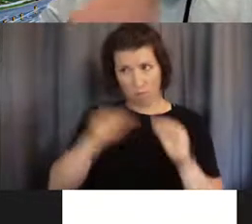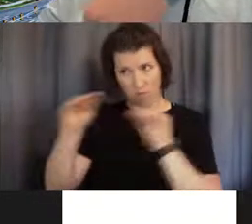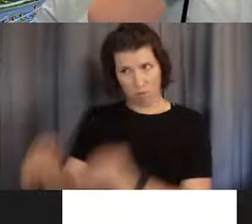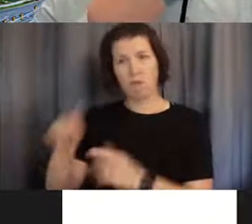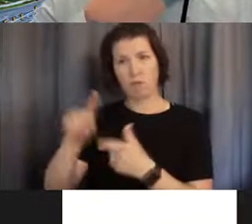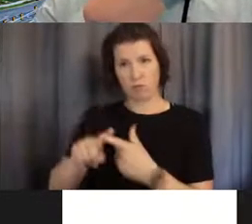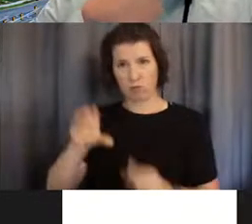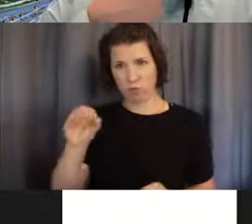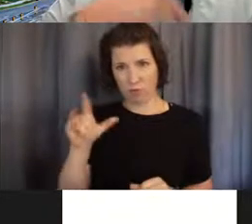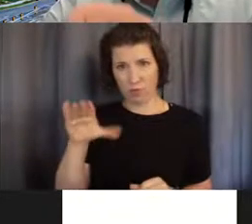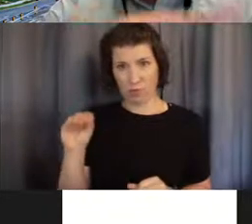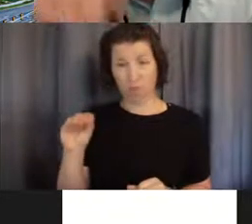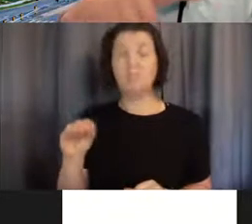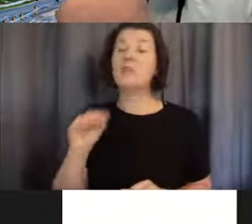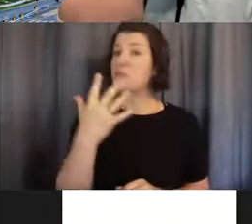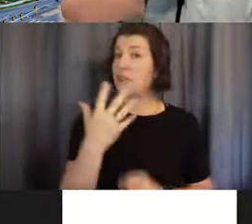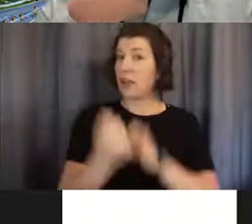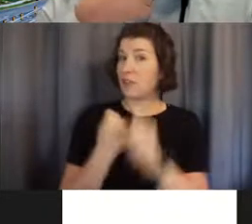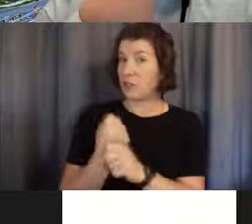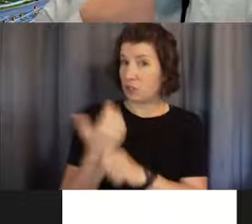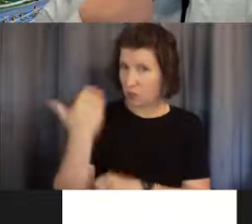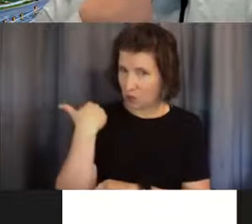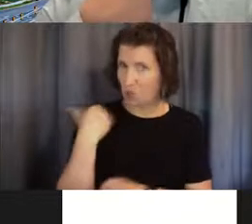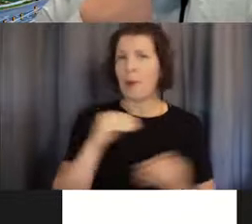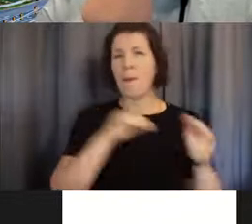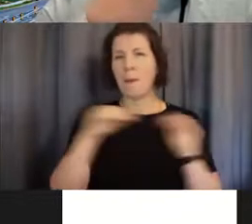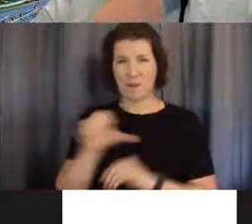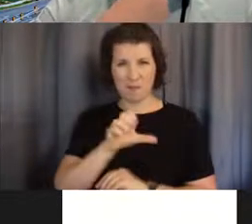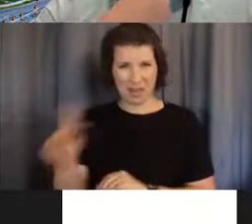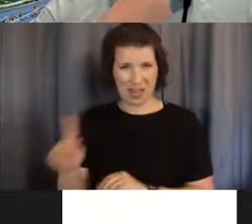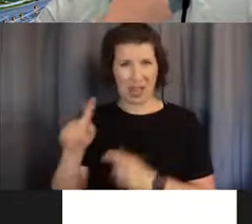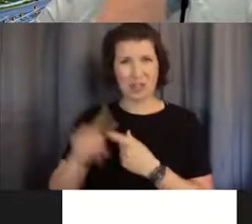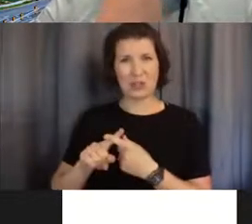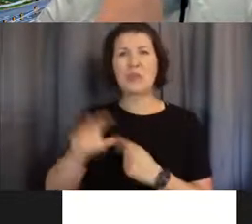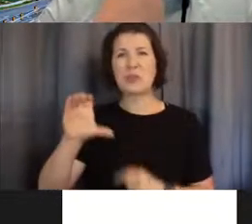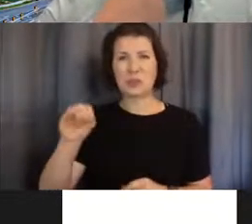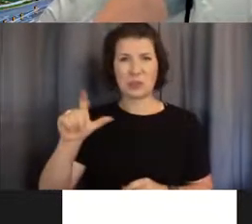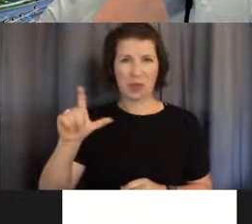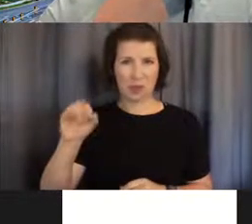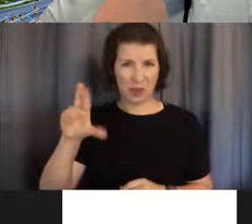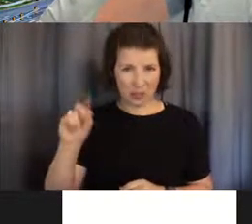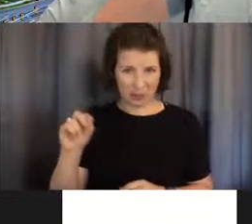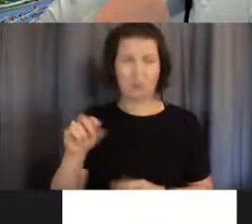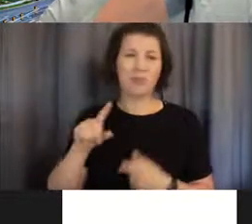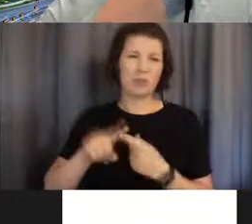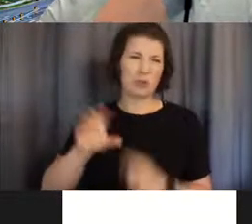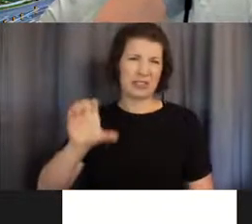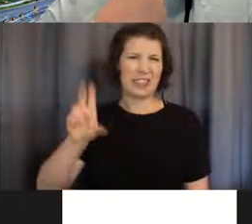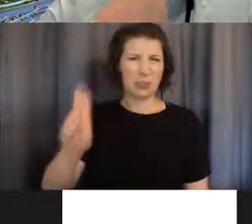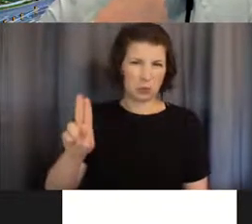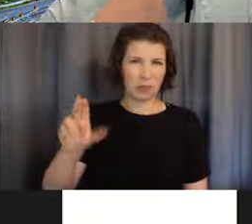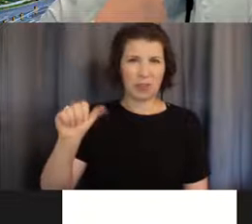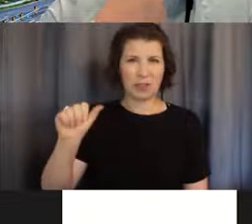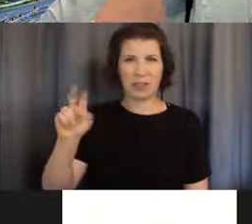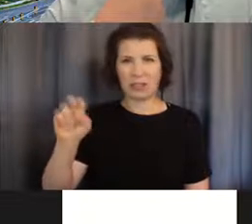five years ago, I moved back to Colorado, back to CU Anschutz to the bioengineering